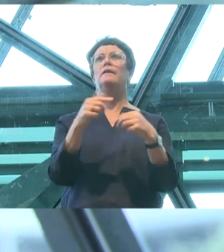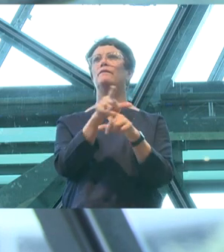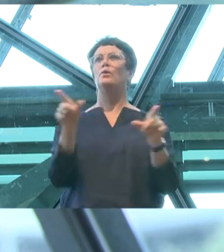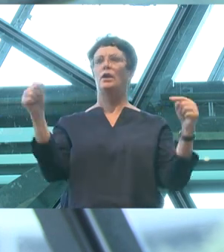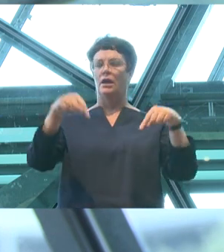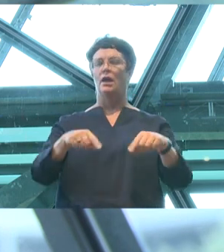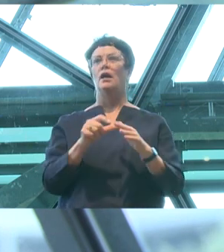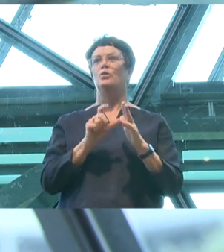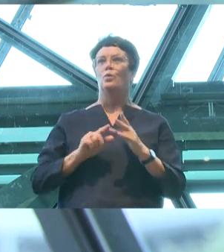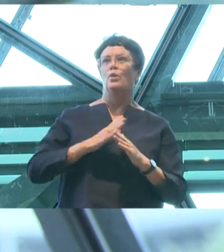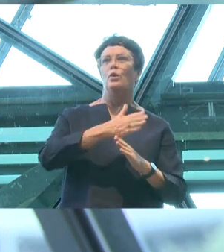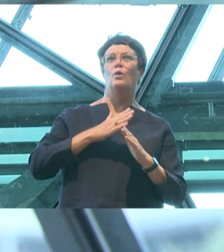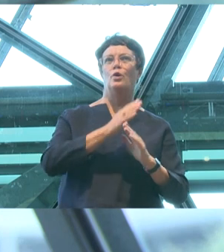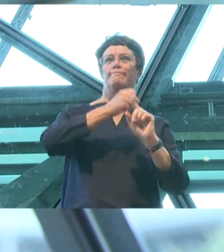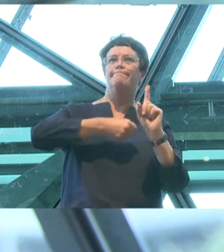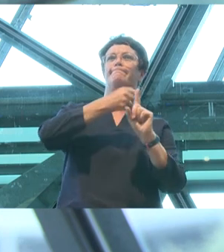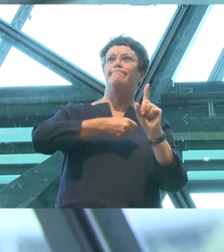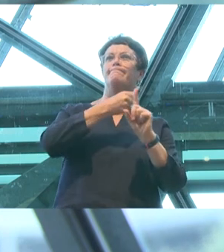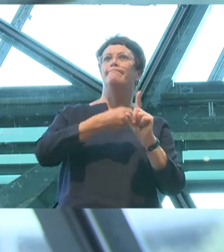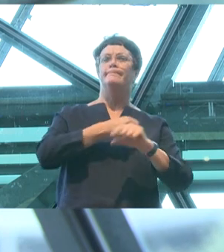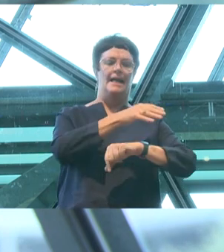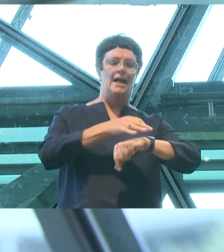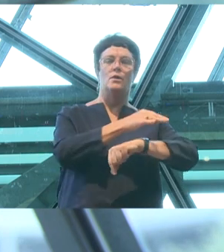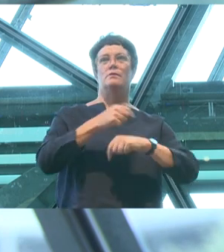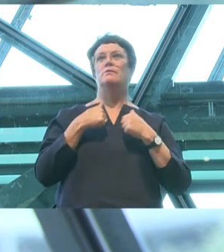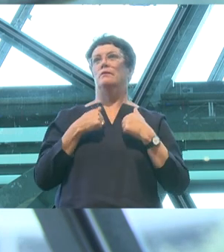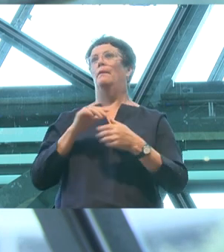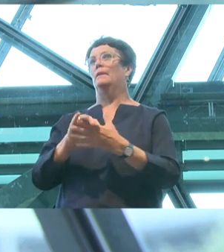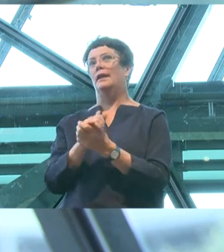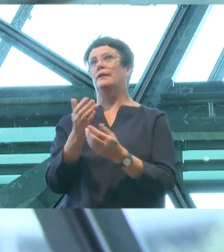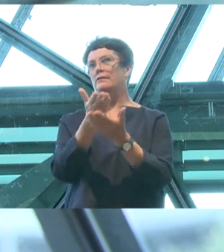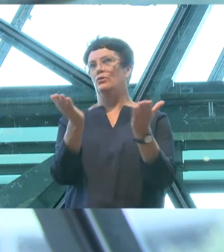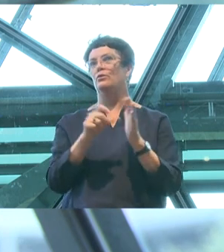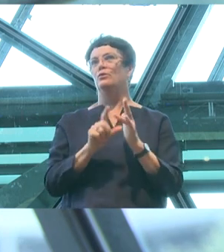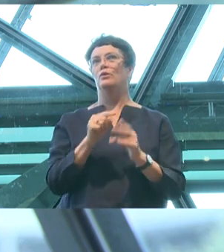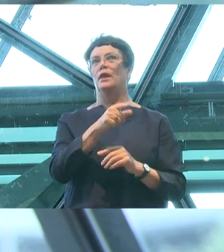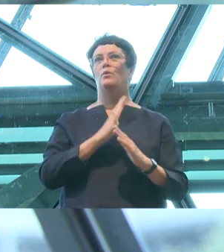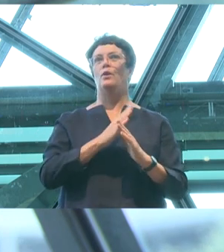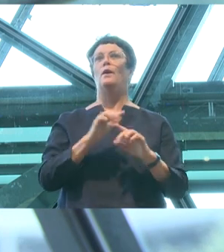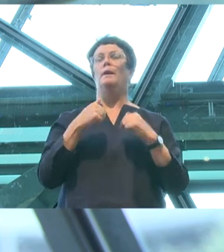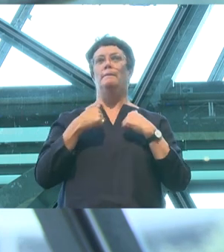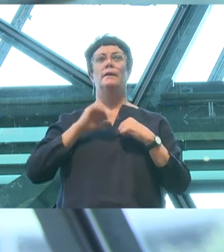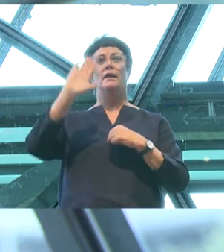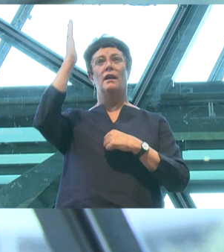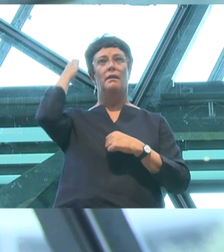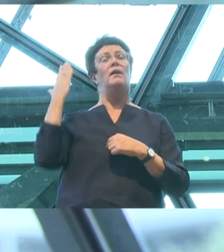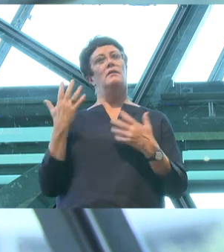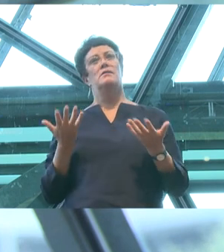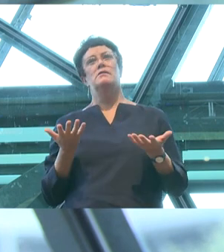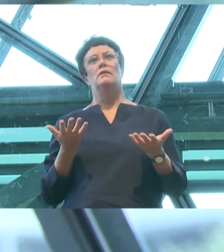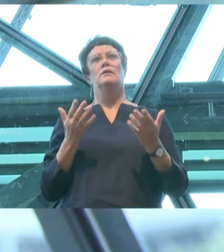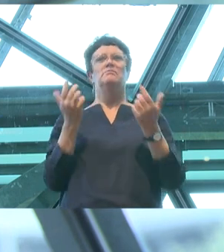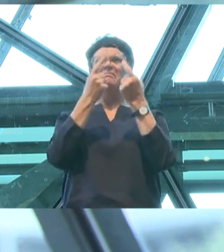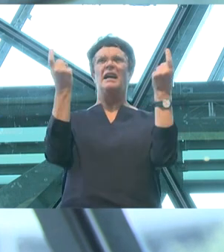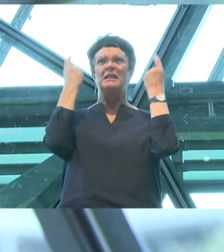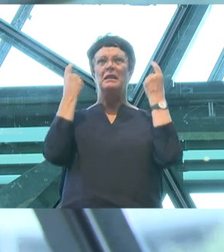do and put the hours in, for which I'm entirely grateful and many others are too. In a previous life, I was an academic, but not a very good one,